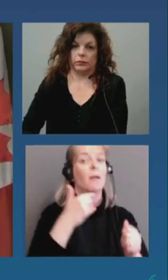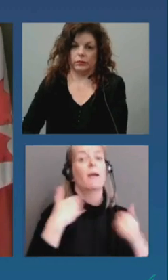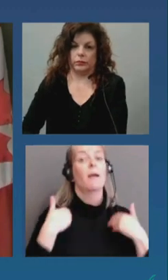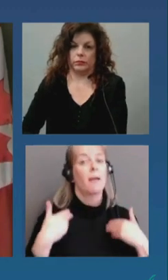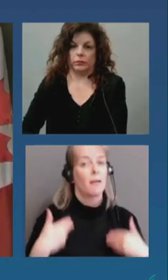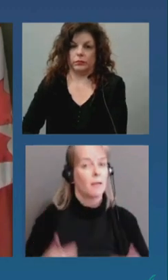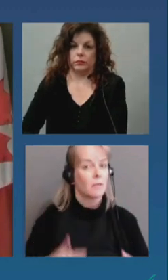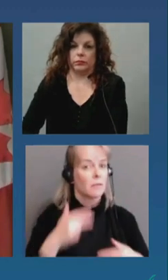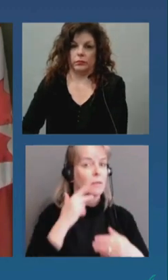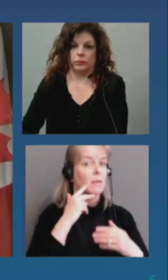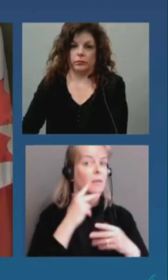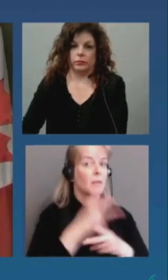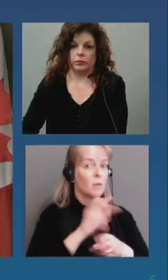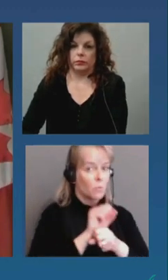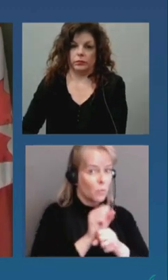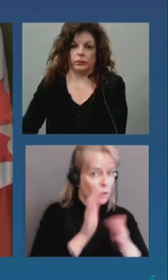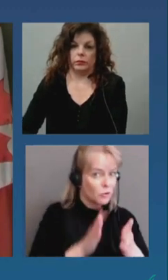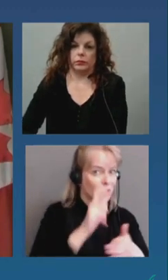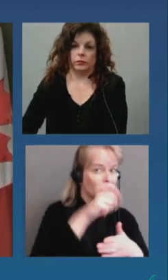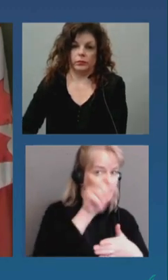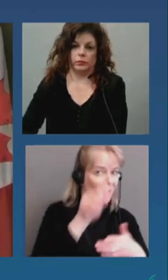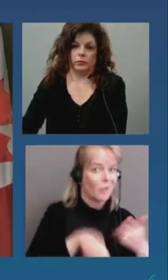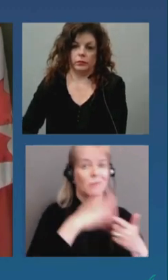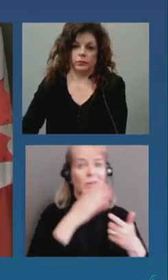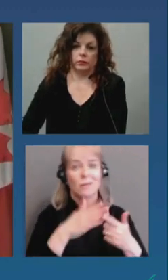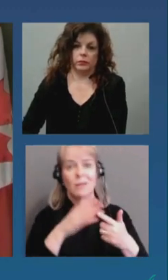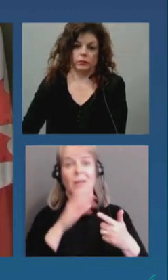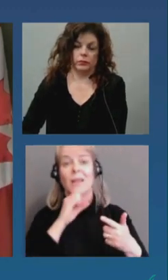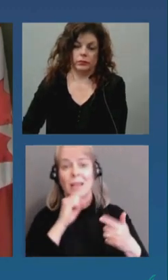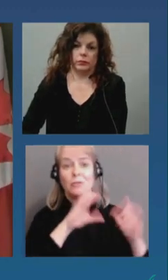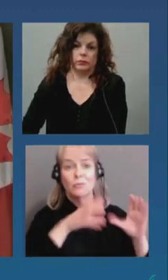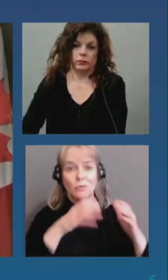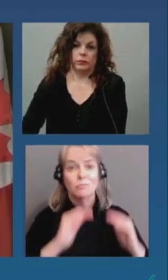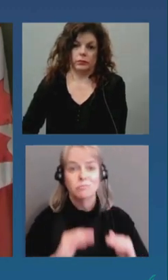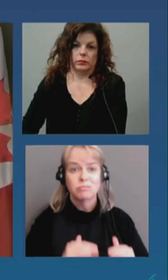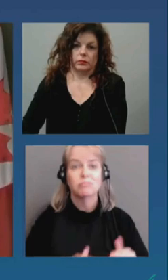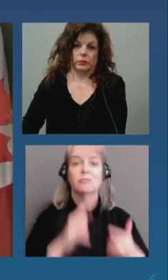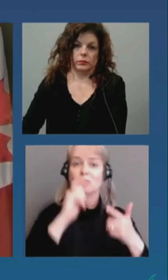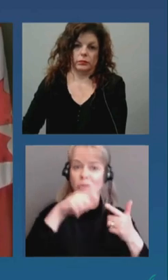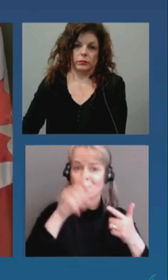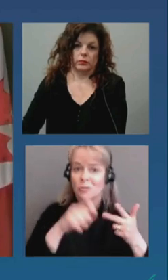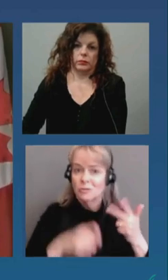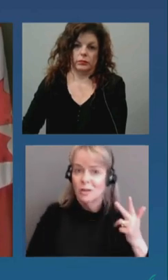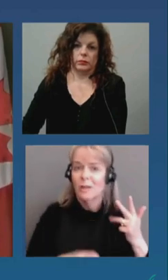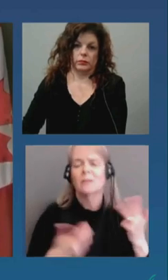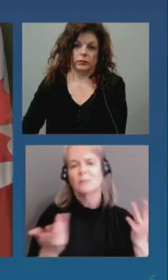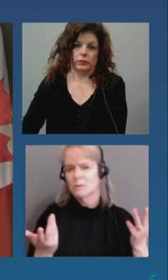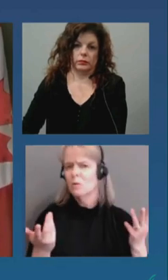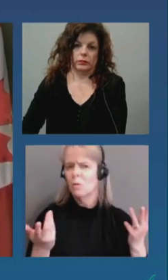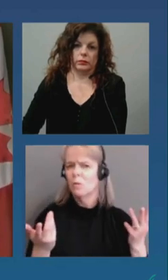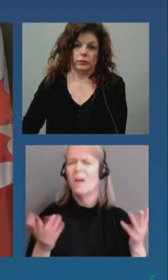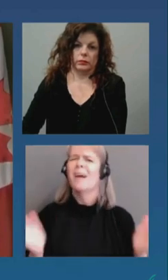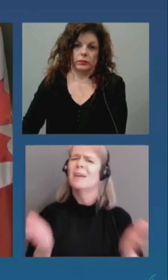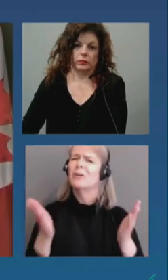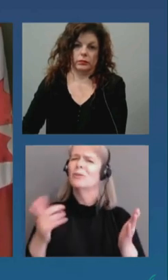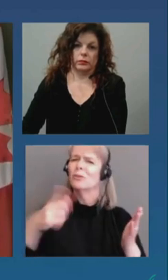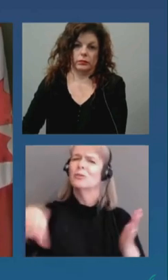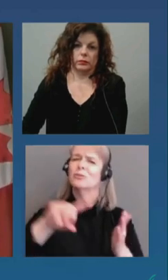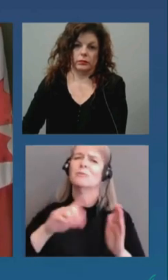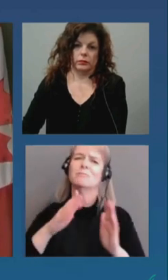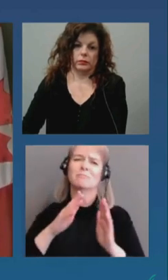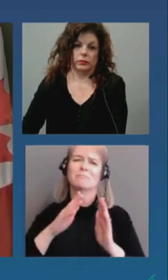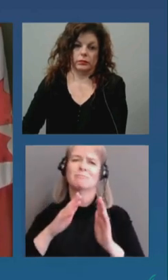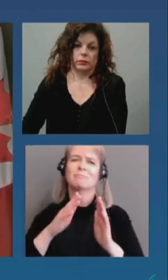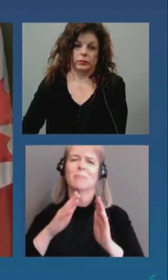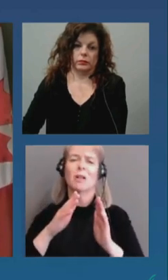filter down into other groups and we have strategies for that so i i would just encourage the community here to understand that at least